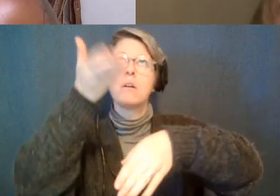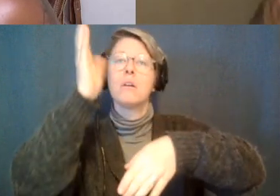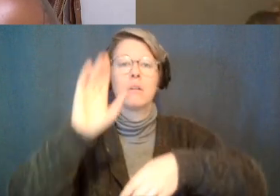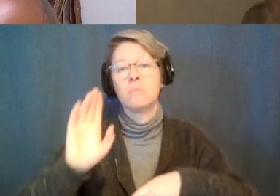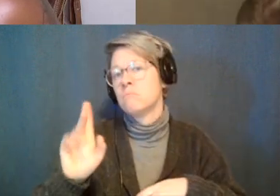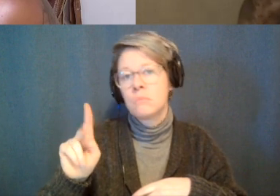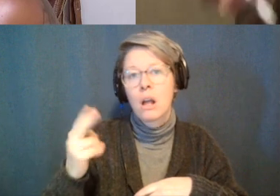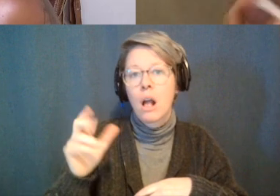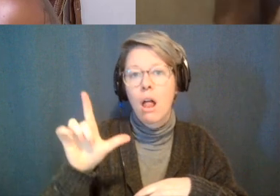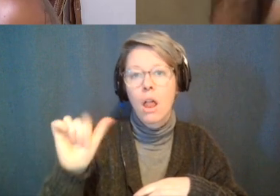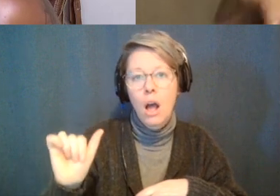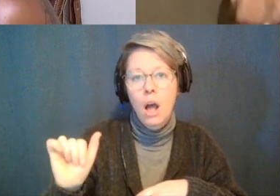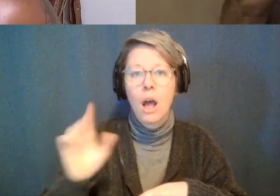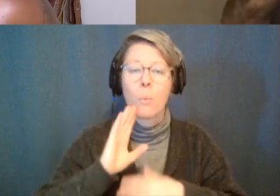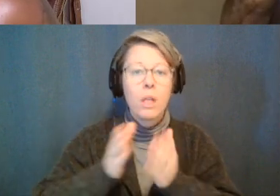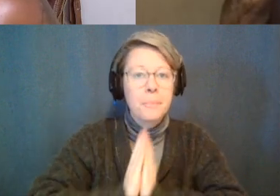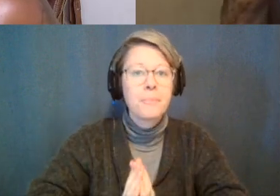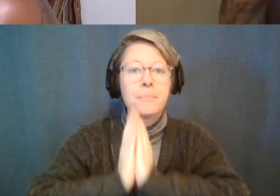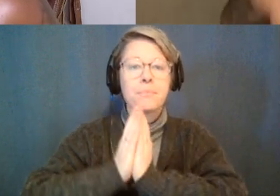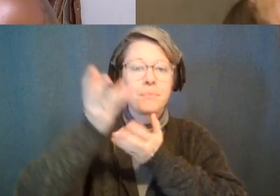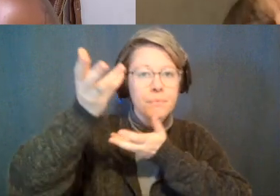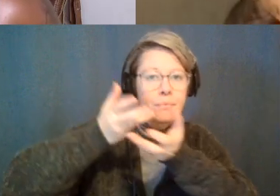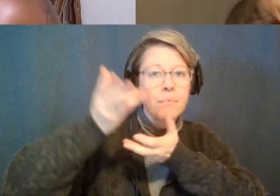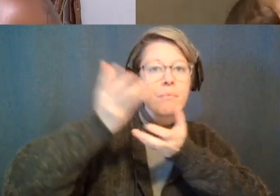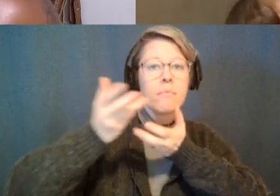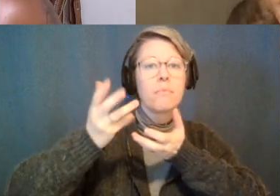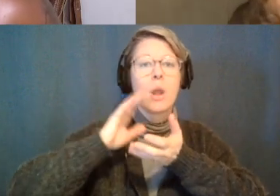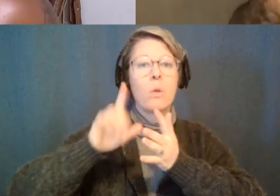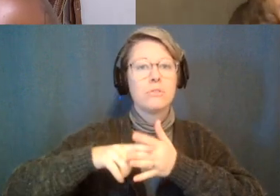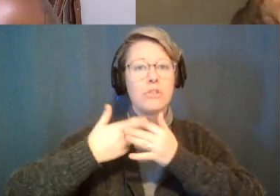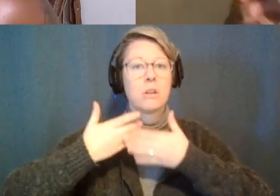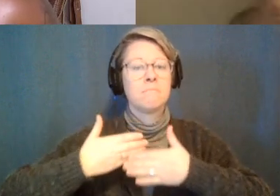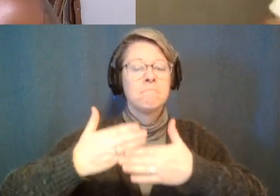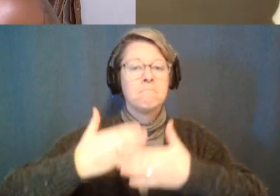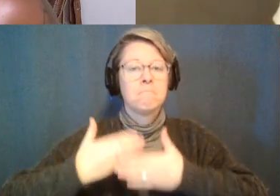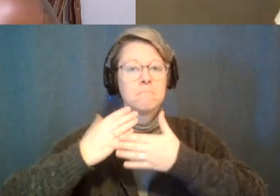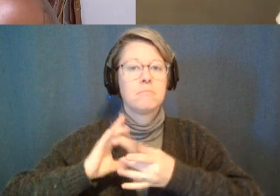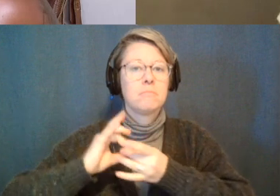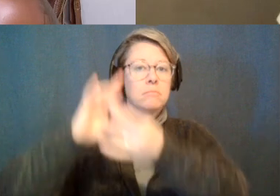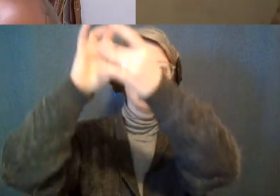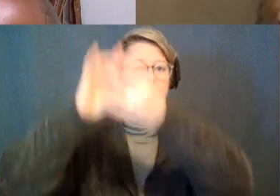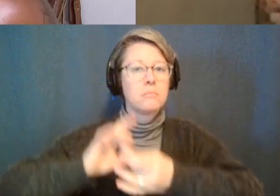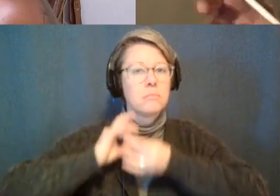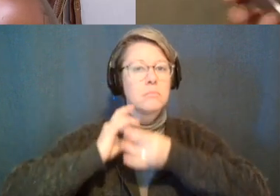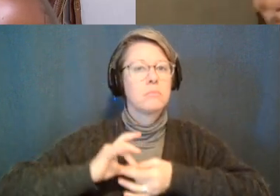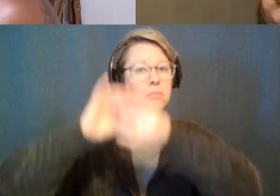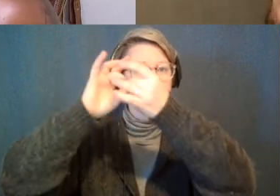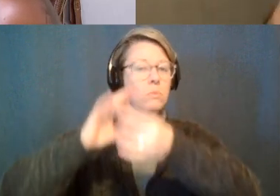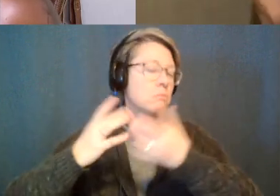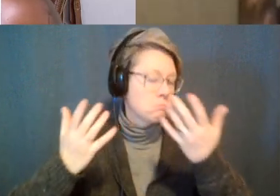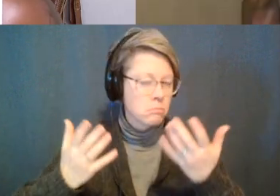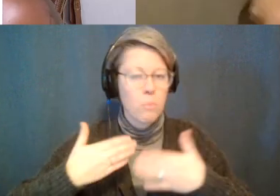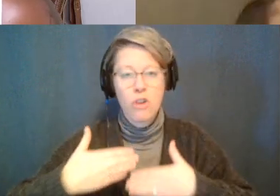i'm going to do the kala mudra and i'm going to start practicing like that breath work practice or these techniques